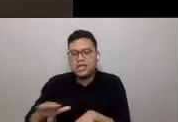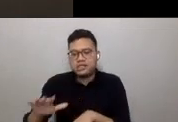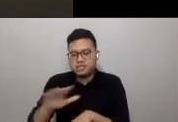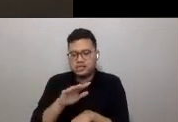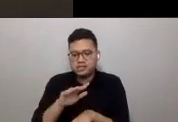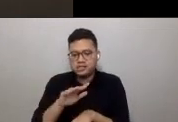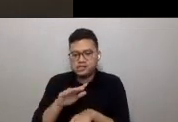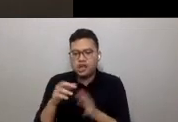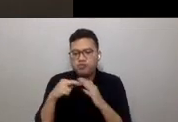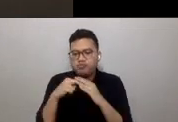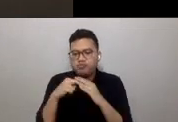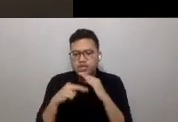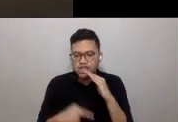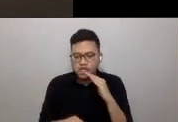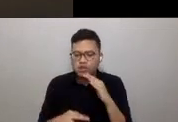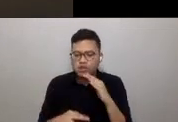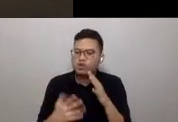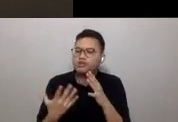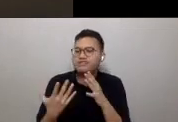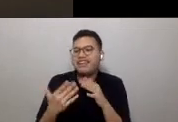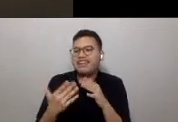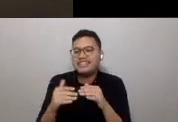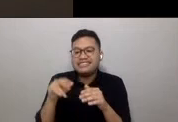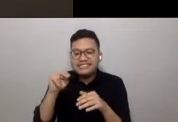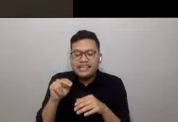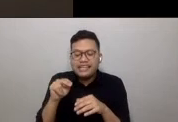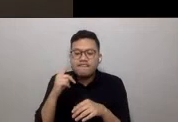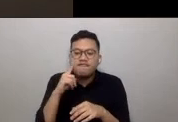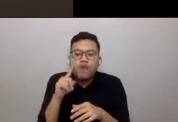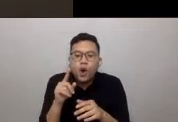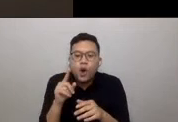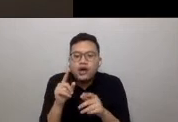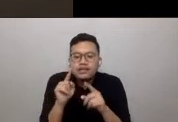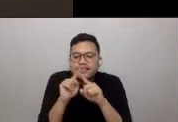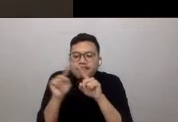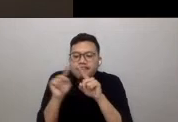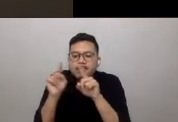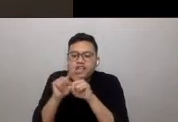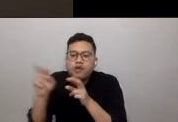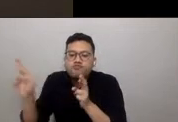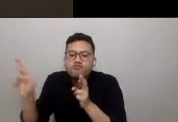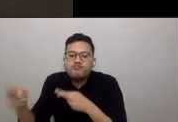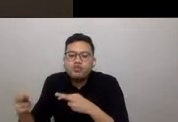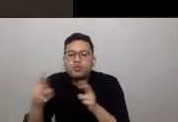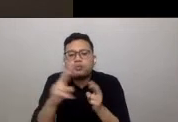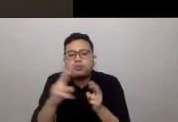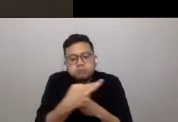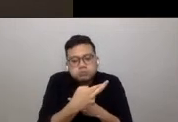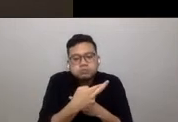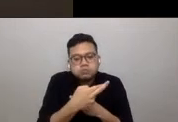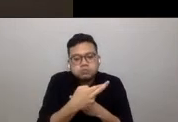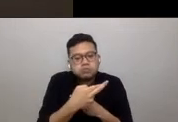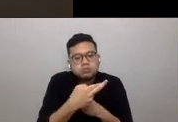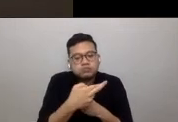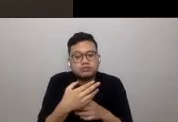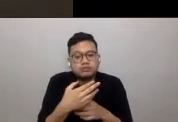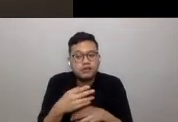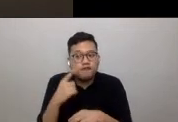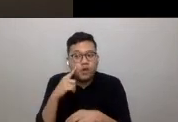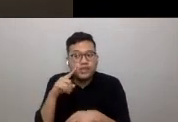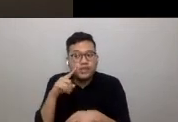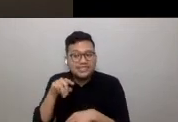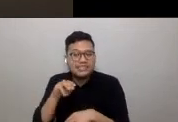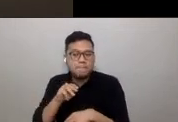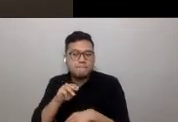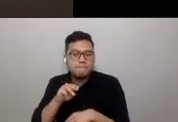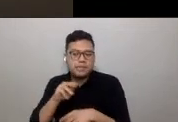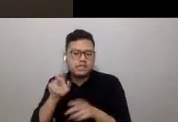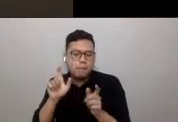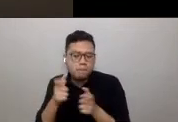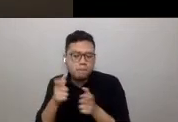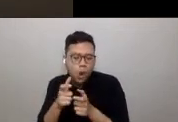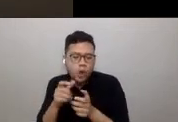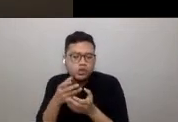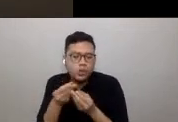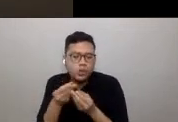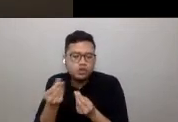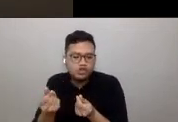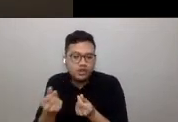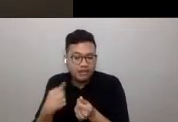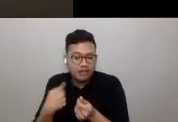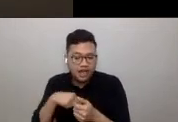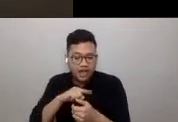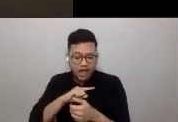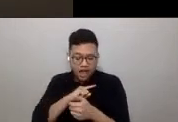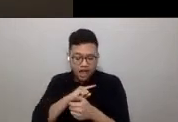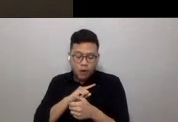the need for multiple rooms of multiple functions. When it comes to these micro-solutions, our moment of social